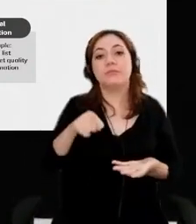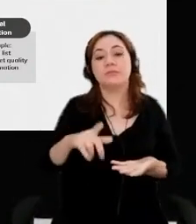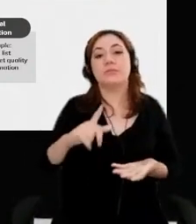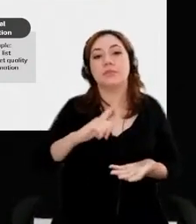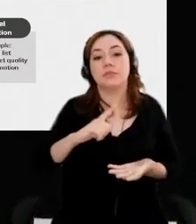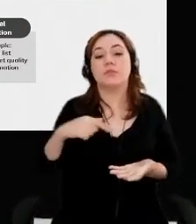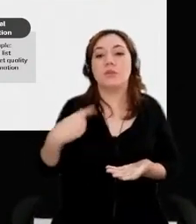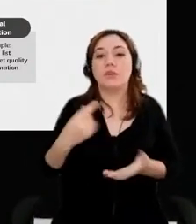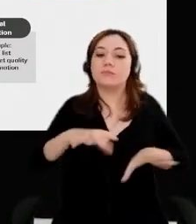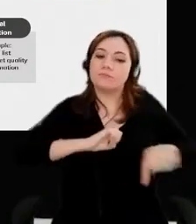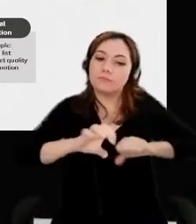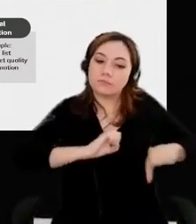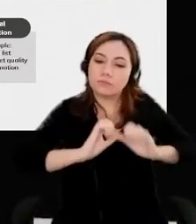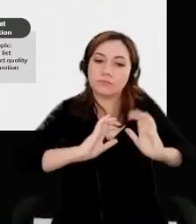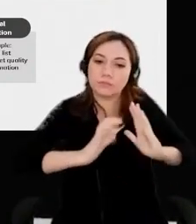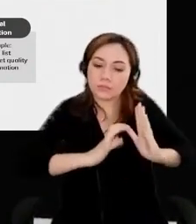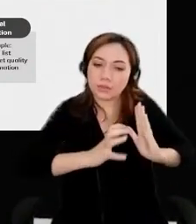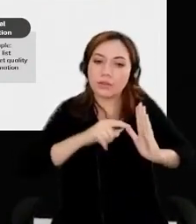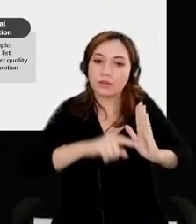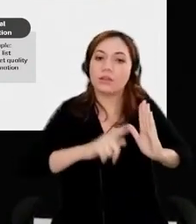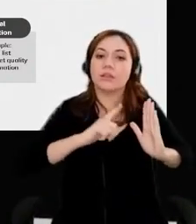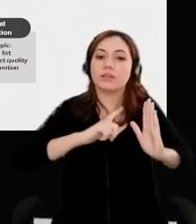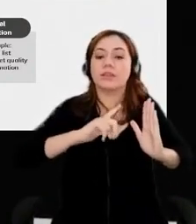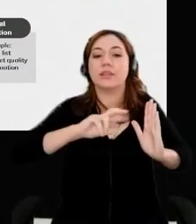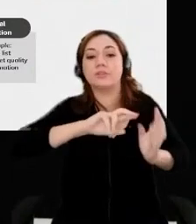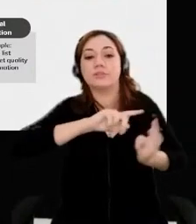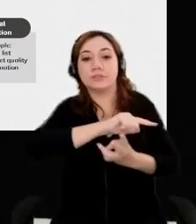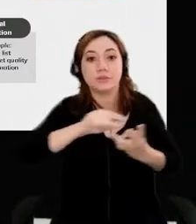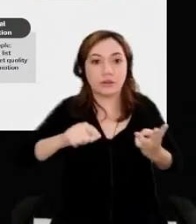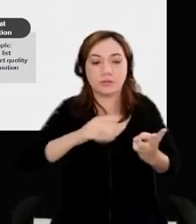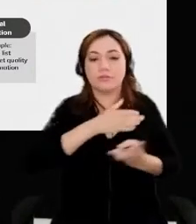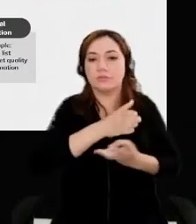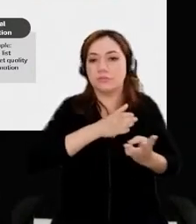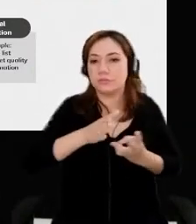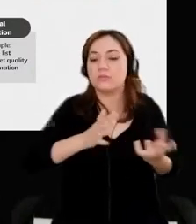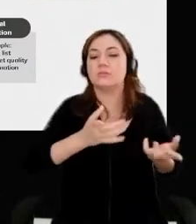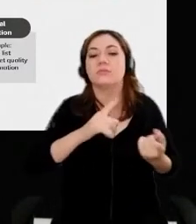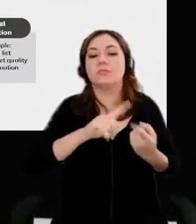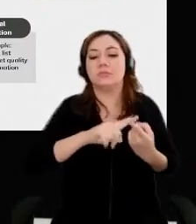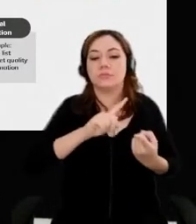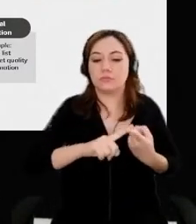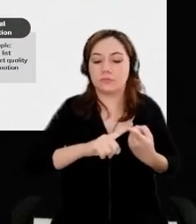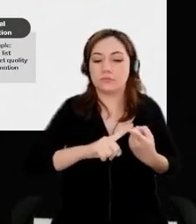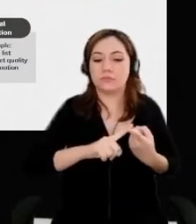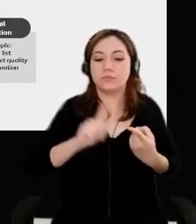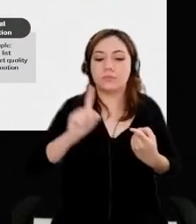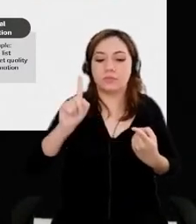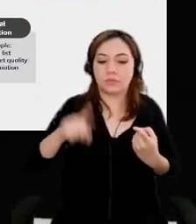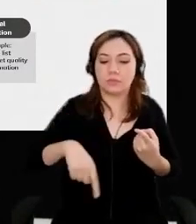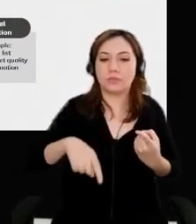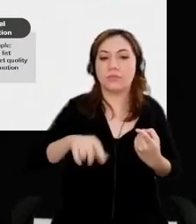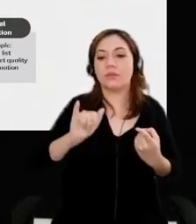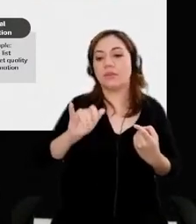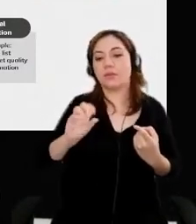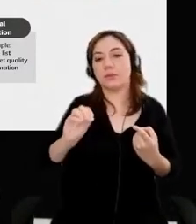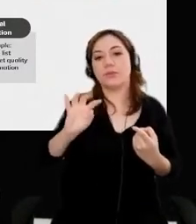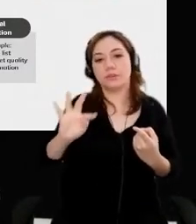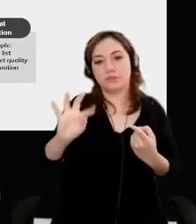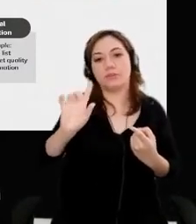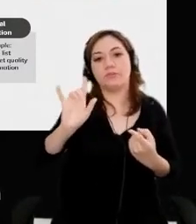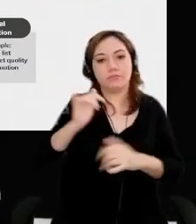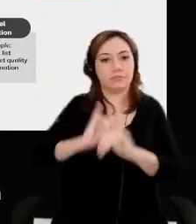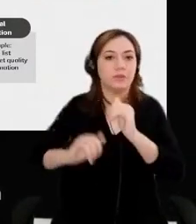across three different entities. The first one is our IoT data. So, motorcycles,